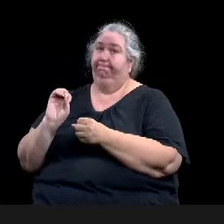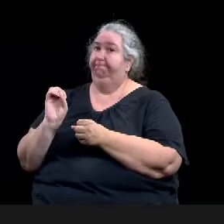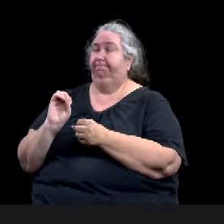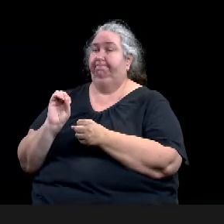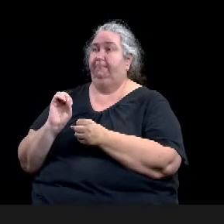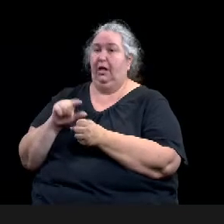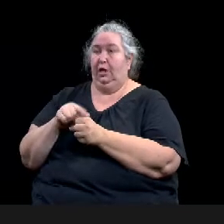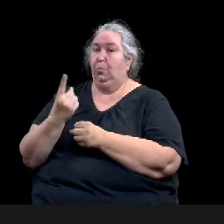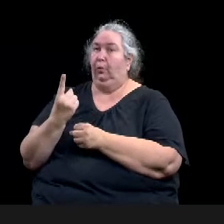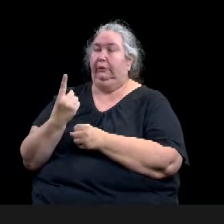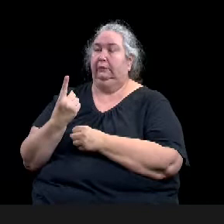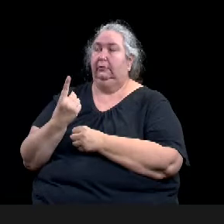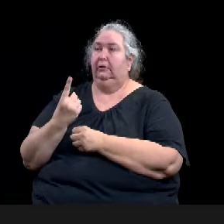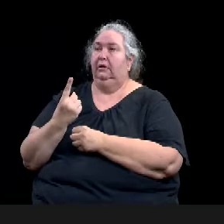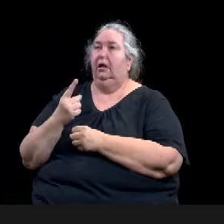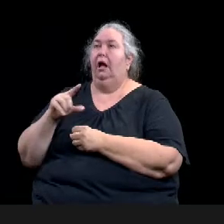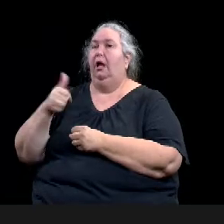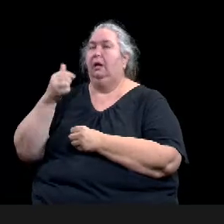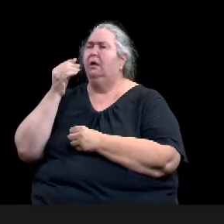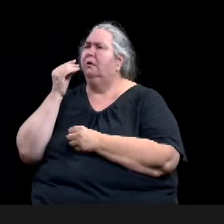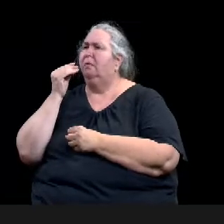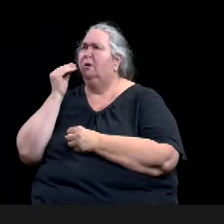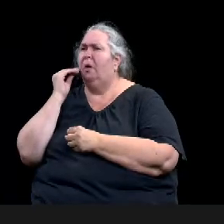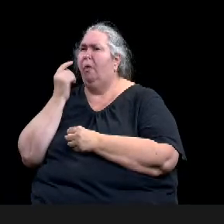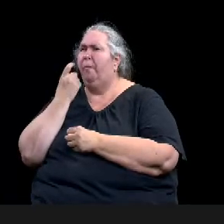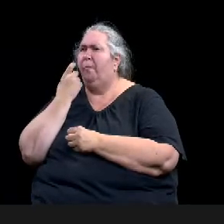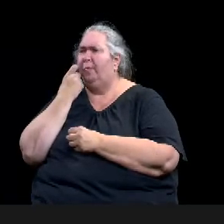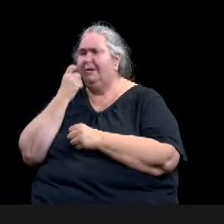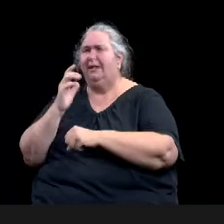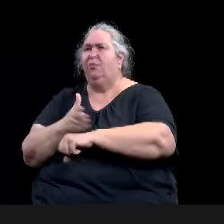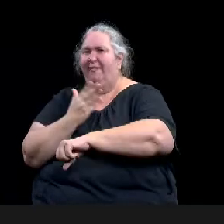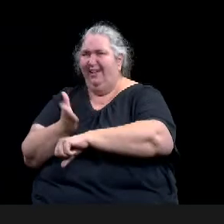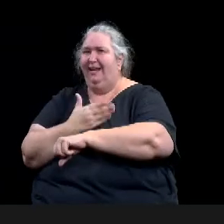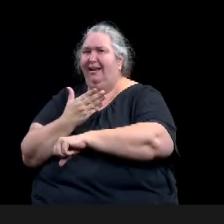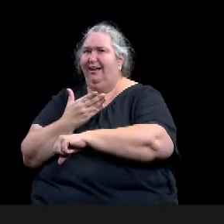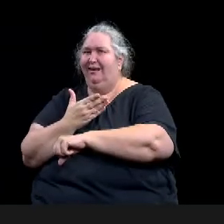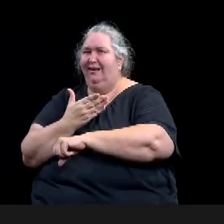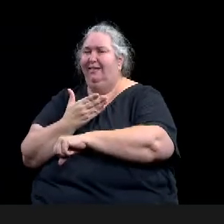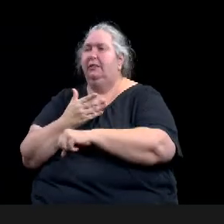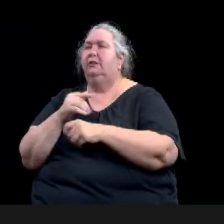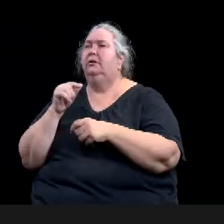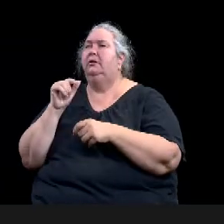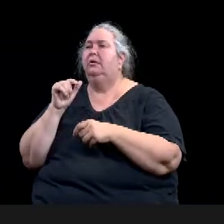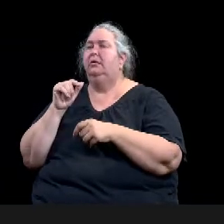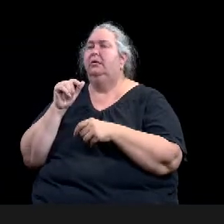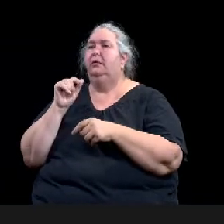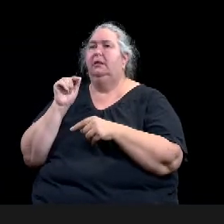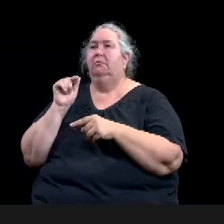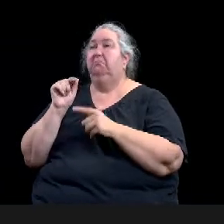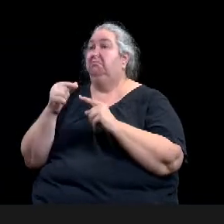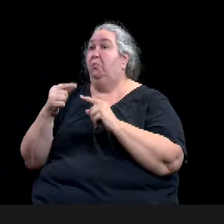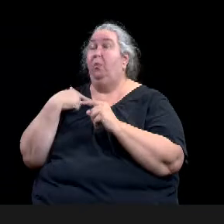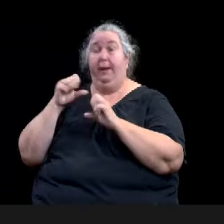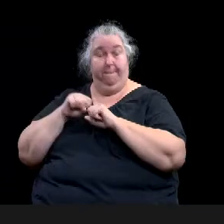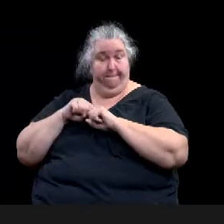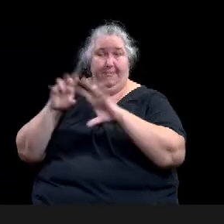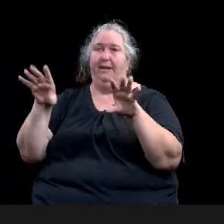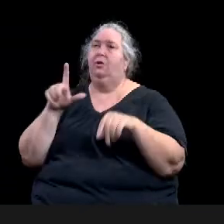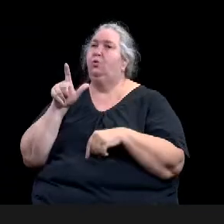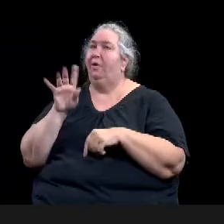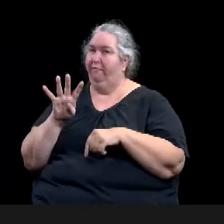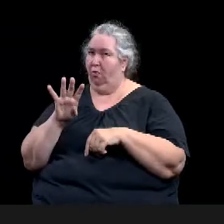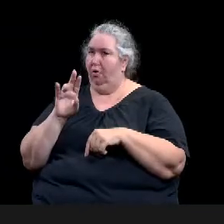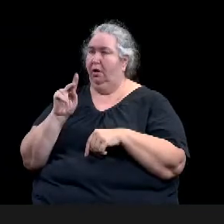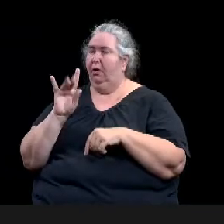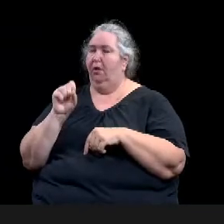this one. We mailed out the 24 notices, uh, on this one and, uh, uh, plan commission recommended by a vote of